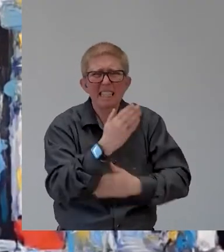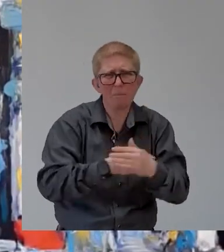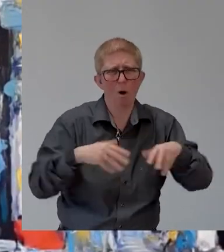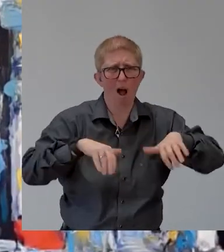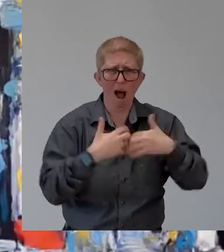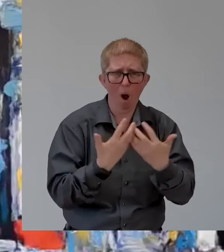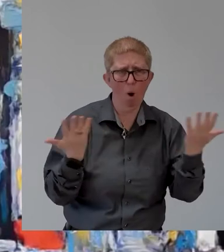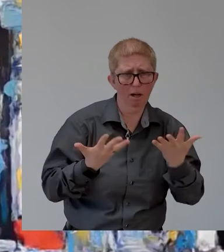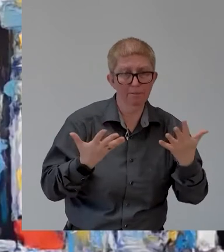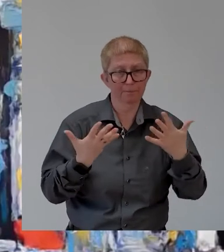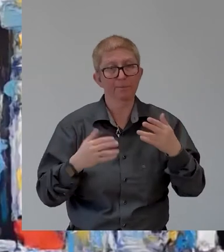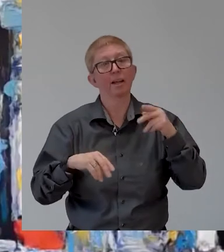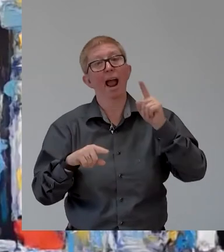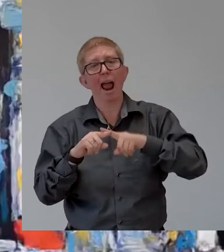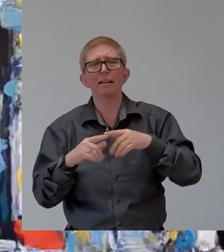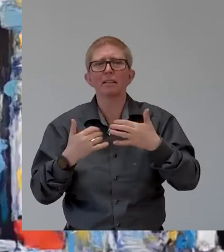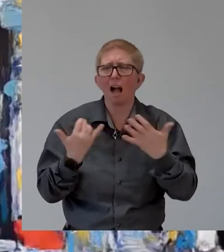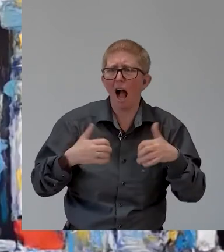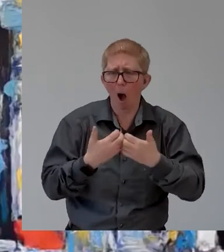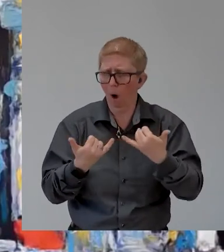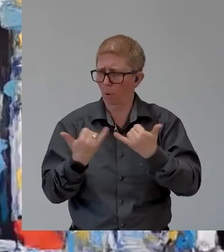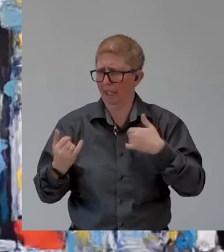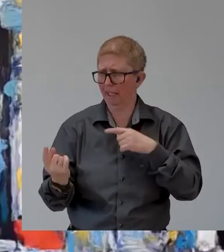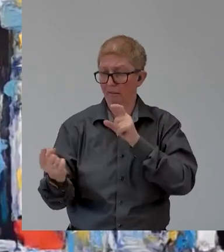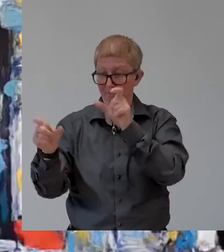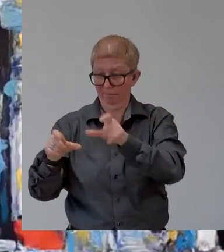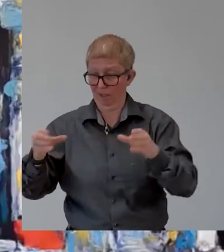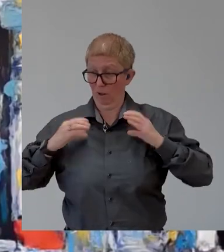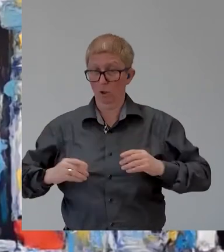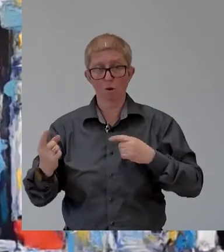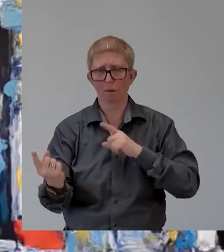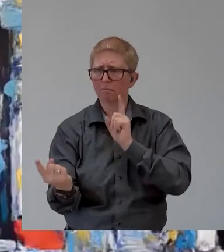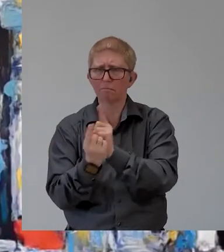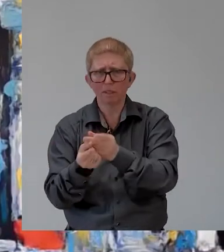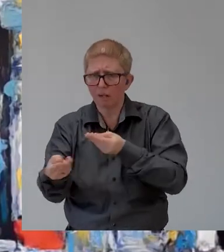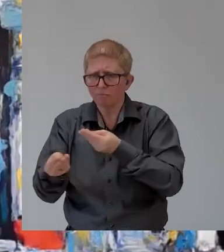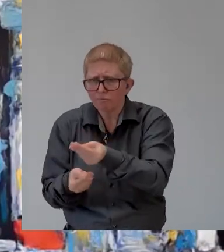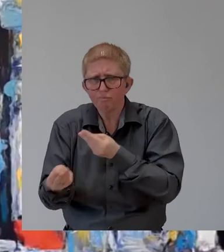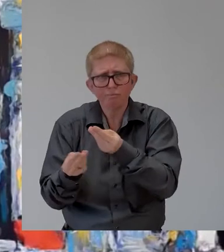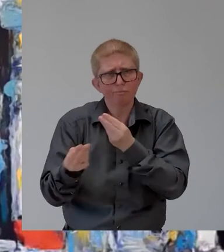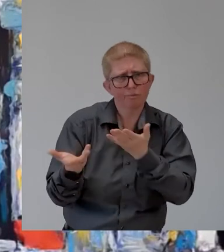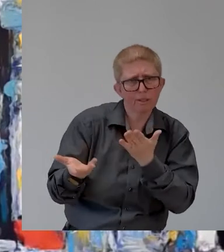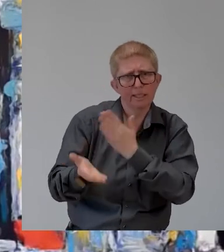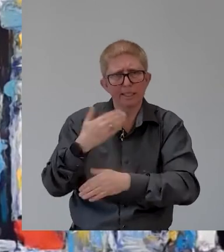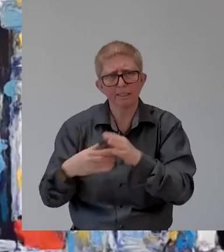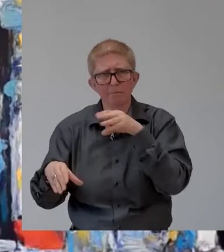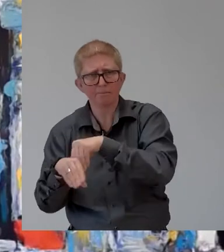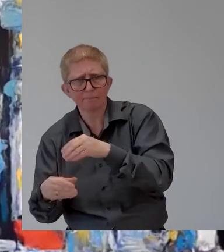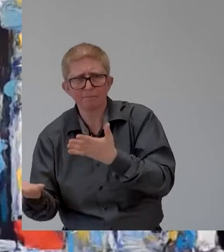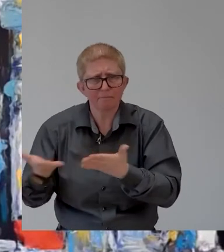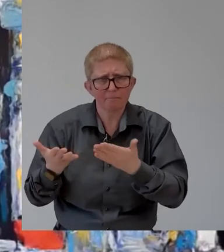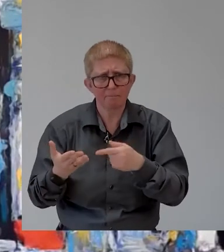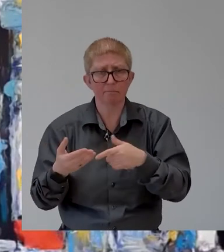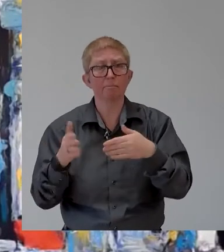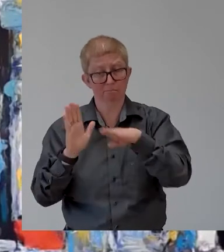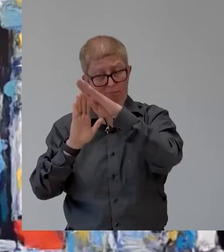also for employees access israel has been leading such trainings even before the legal requirement kicked in and i'm happy